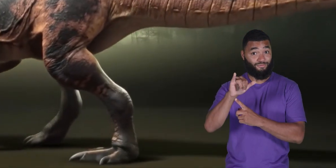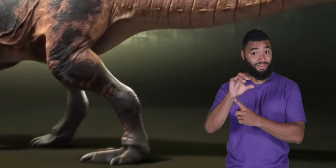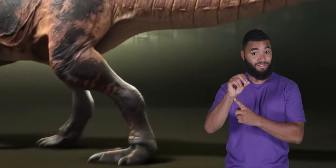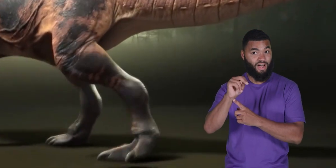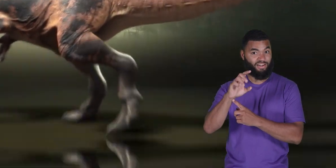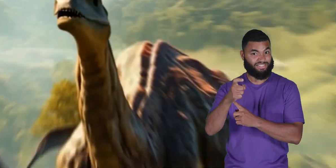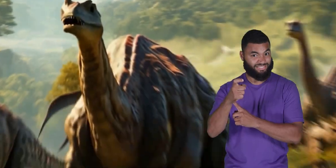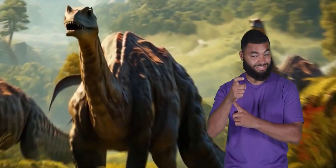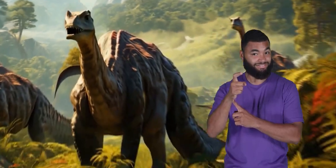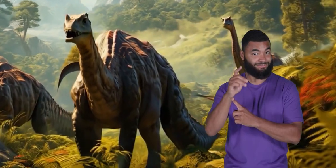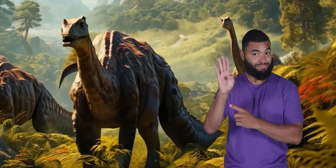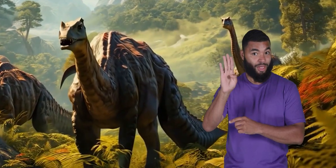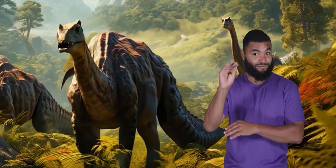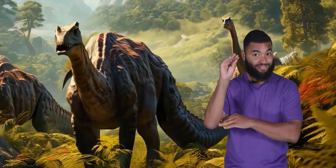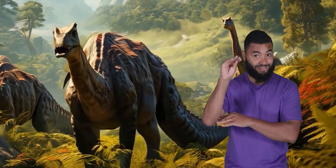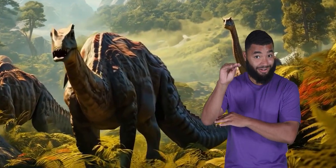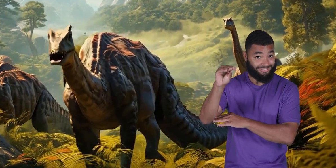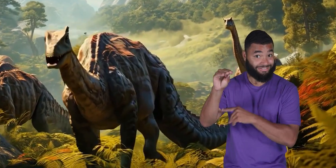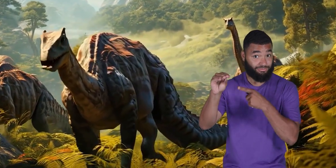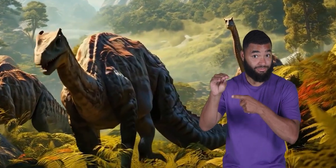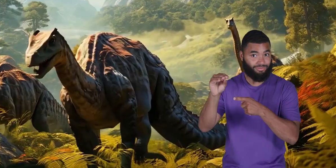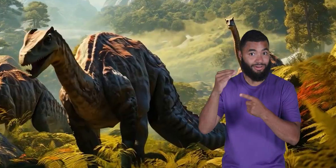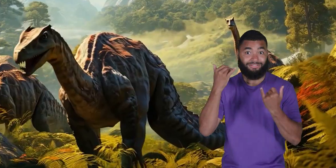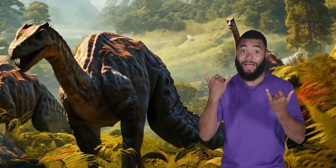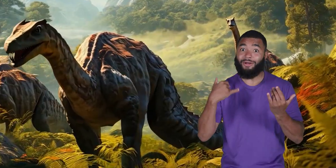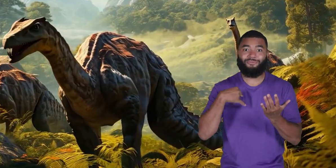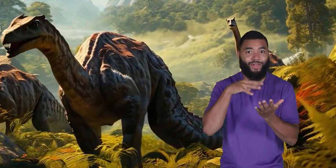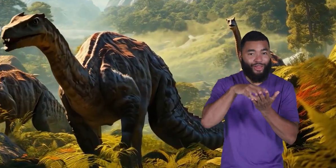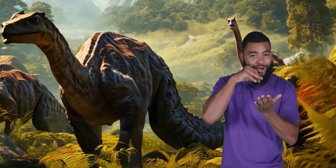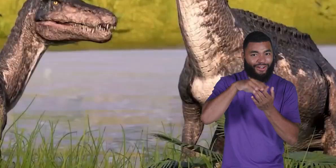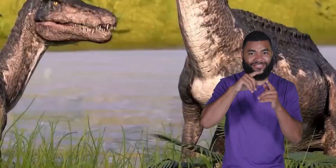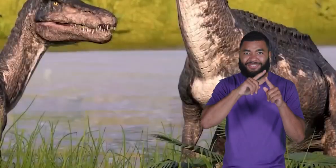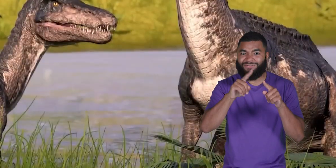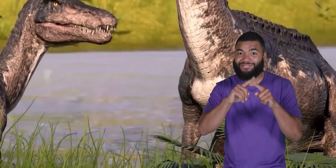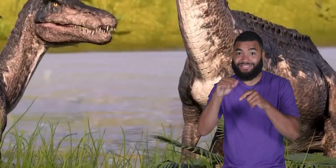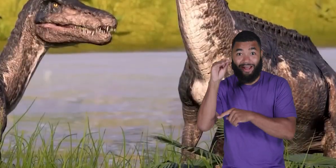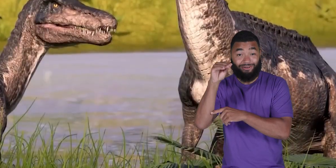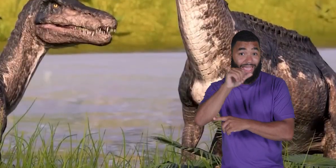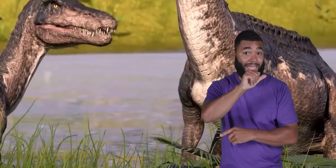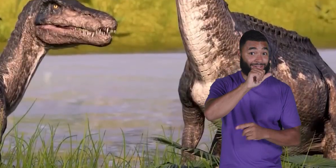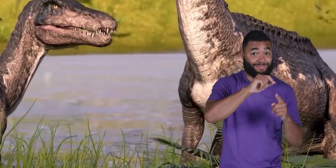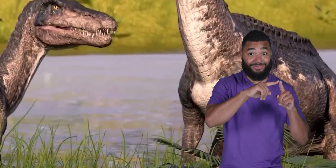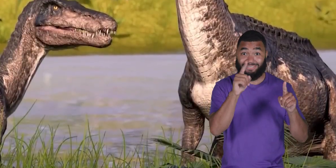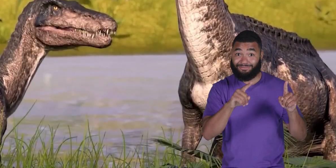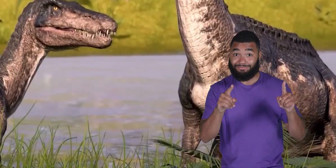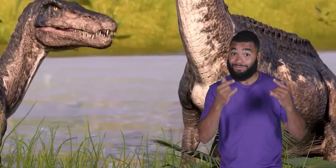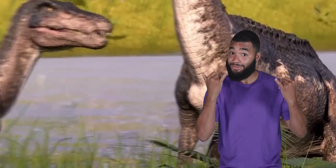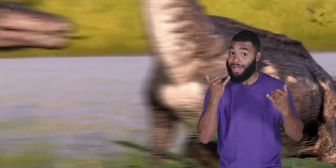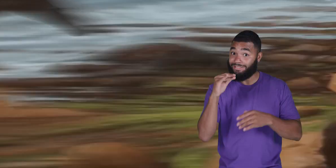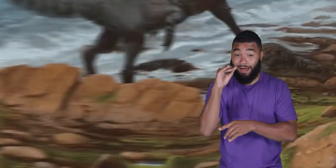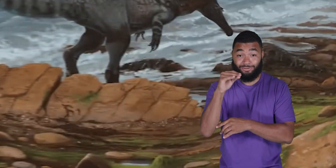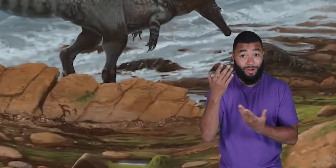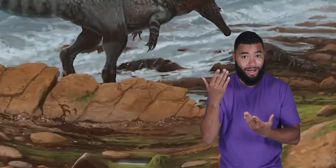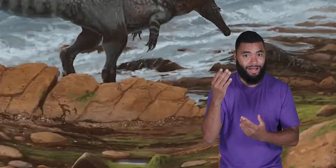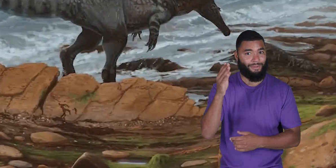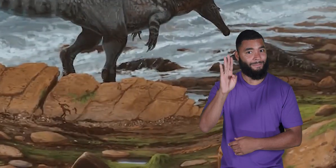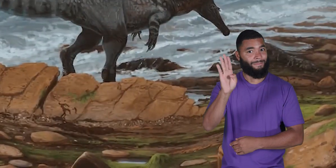Baryonyx. We are learning about dinosaurs from A to Z. Let's find out what today's dino will be.